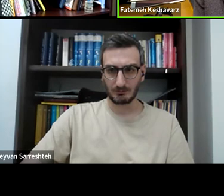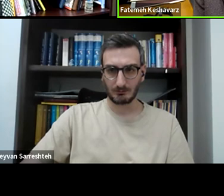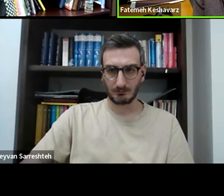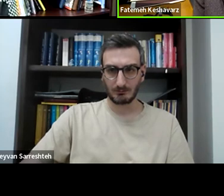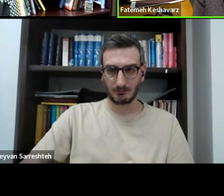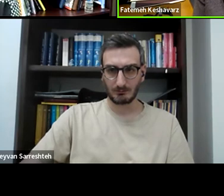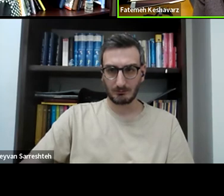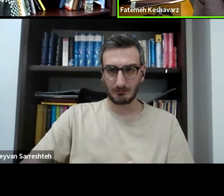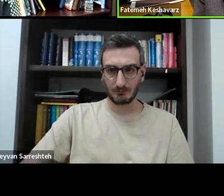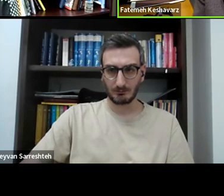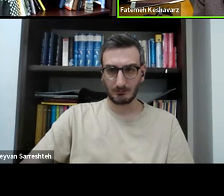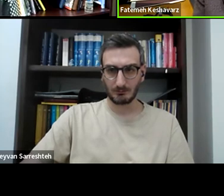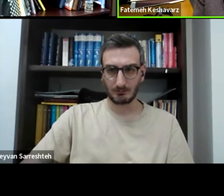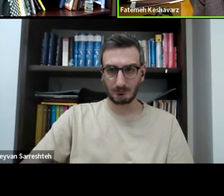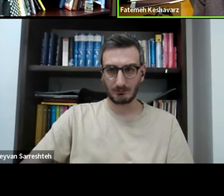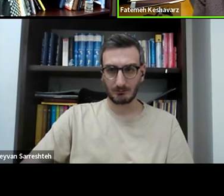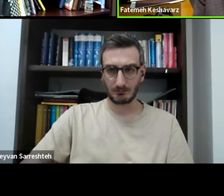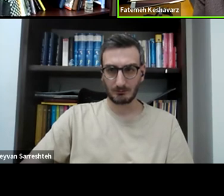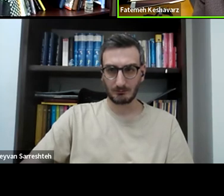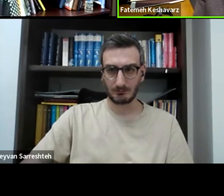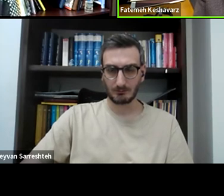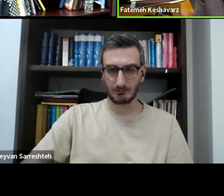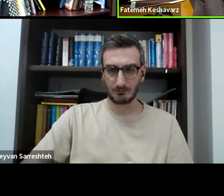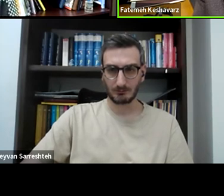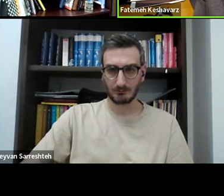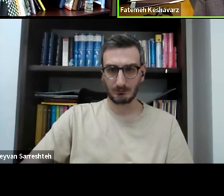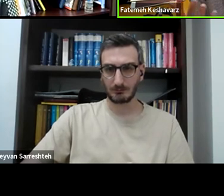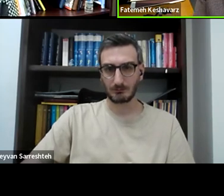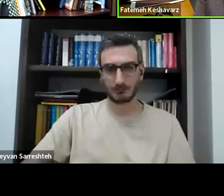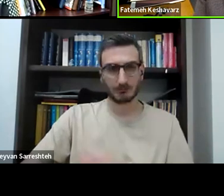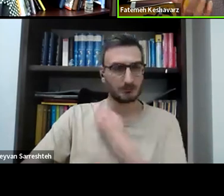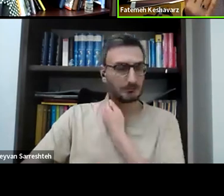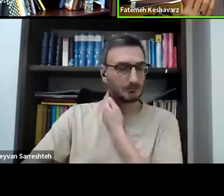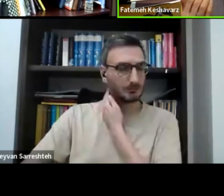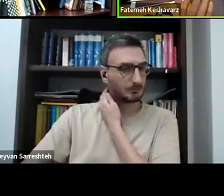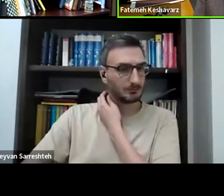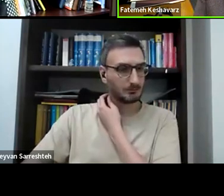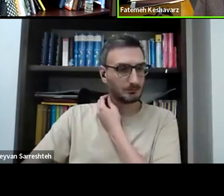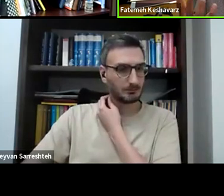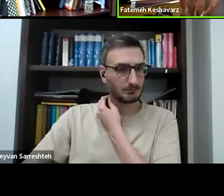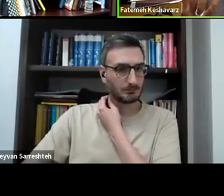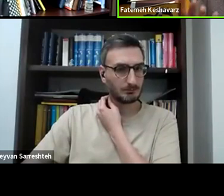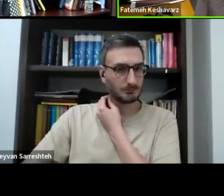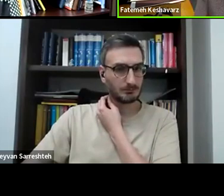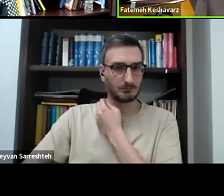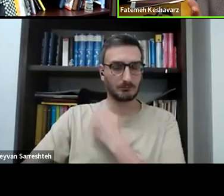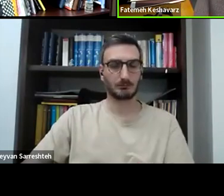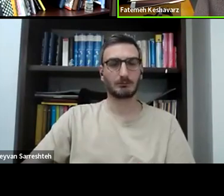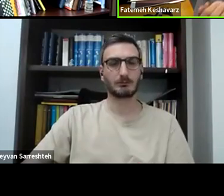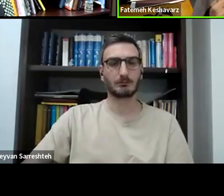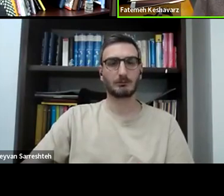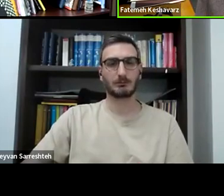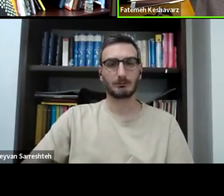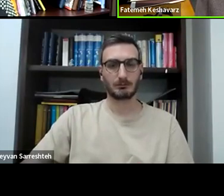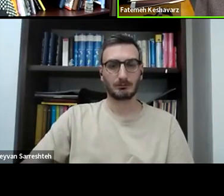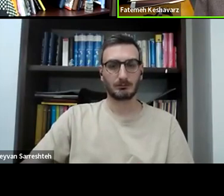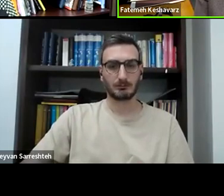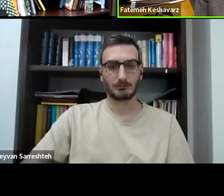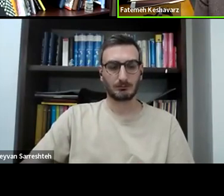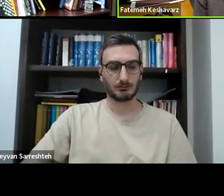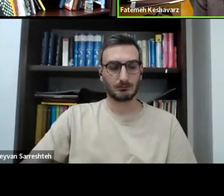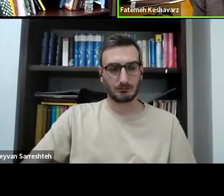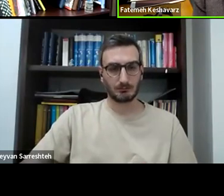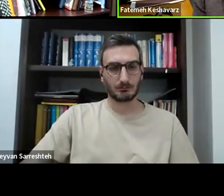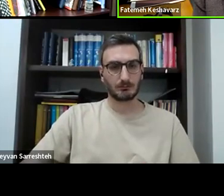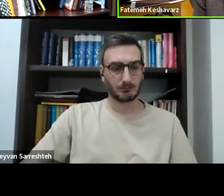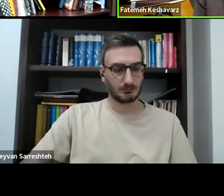ideas that come through that channel of a specialized of knowledgeable people like those here.